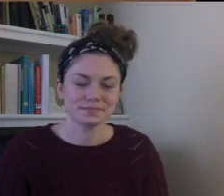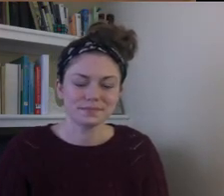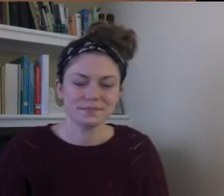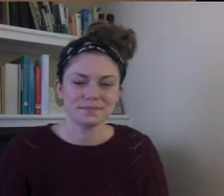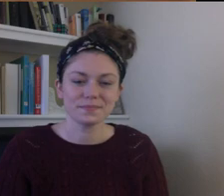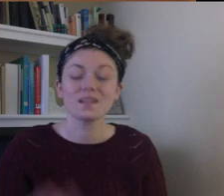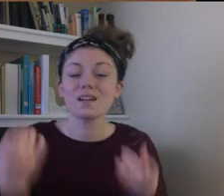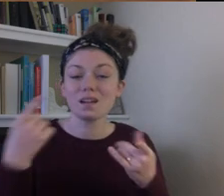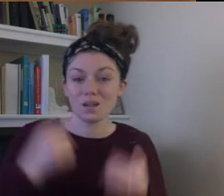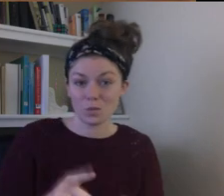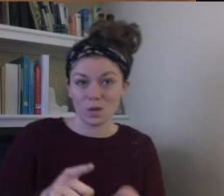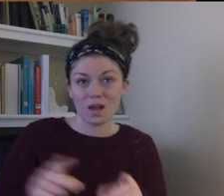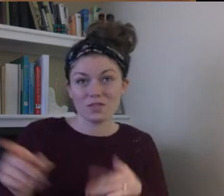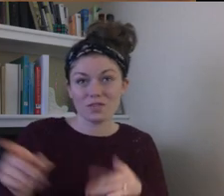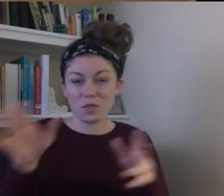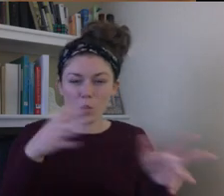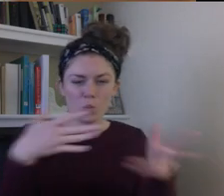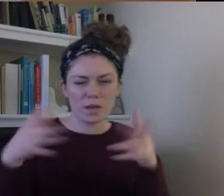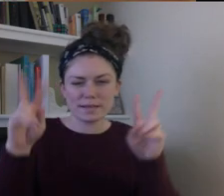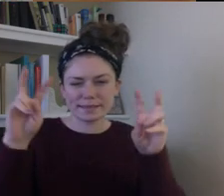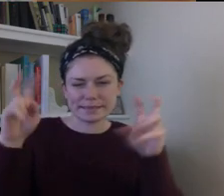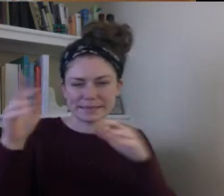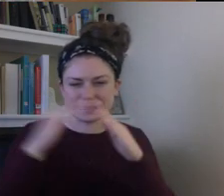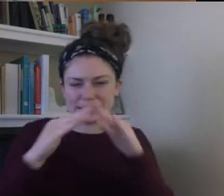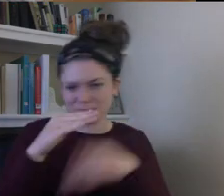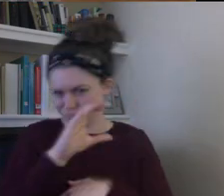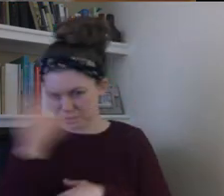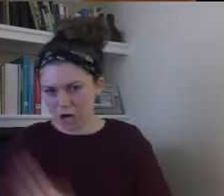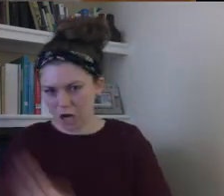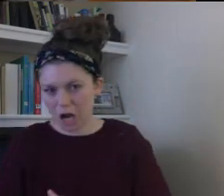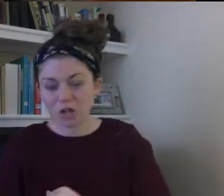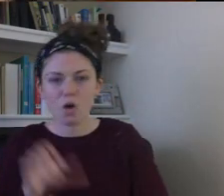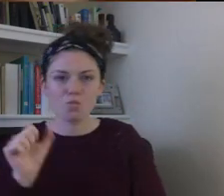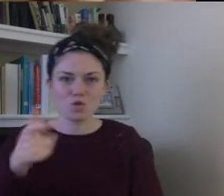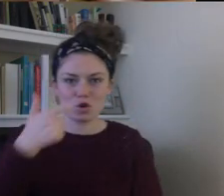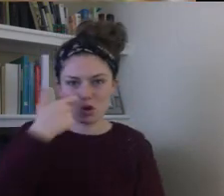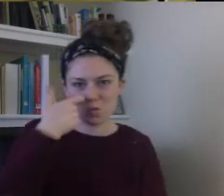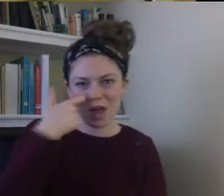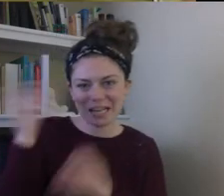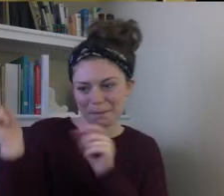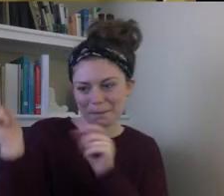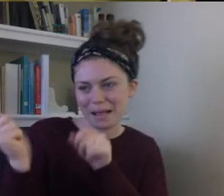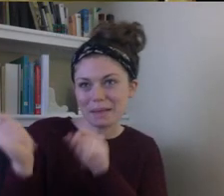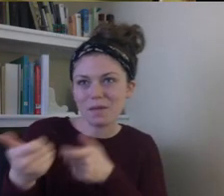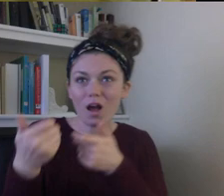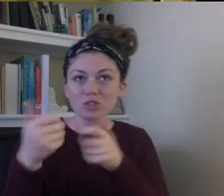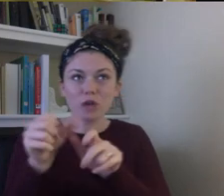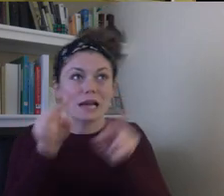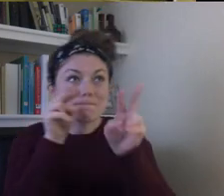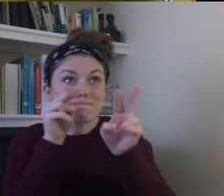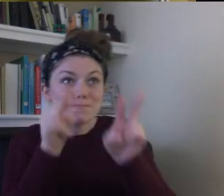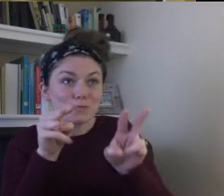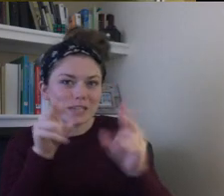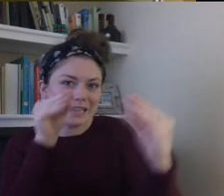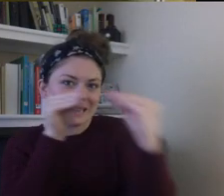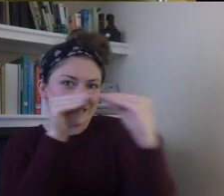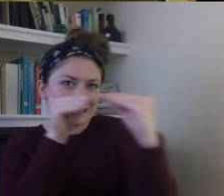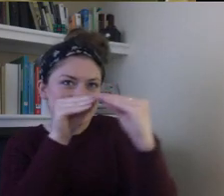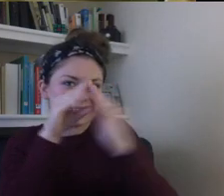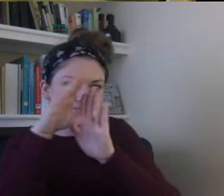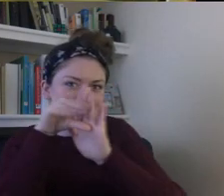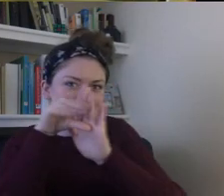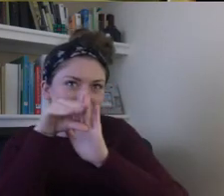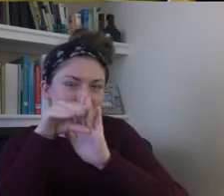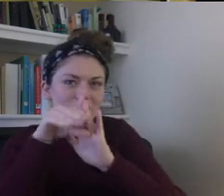When you're in the Windy City, you can catch a baseball game and try to find the kiss cam for your 15 seconds for me.